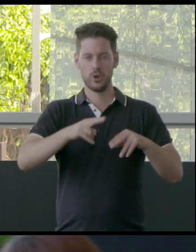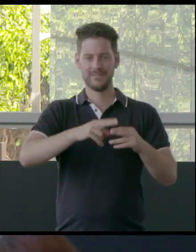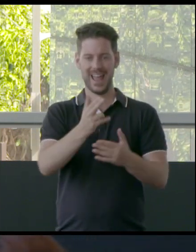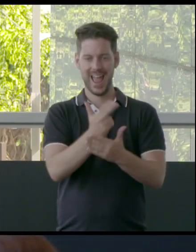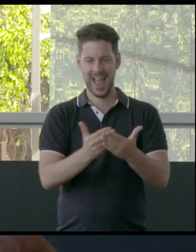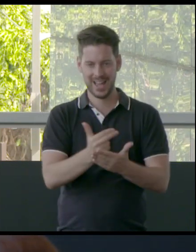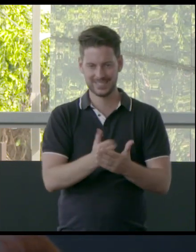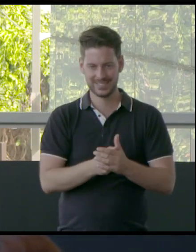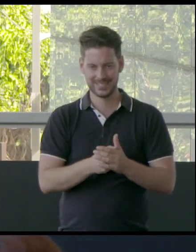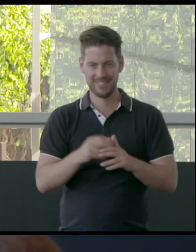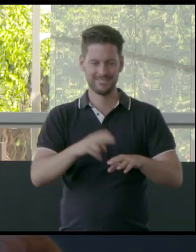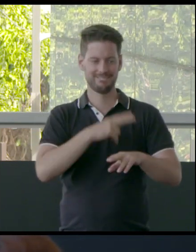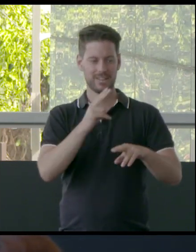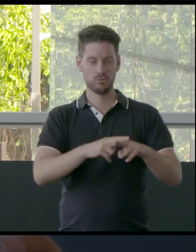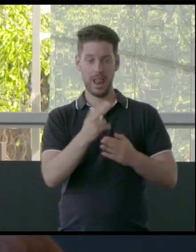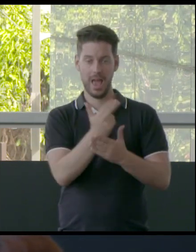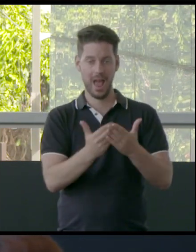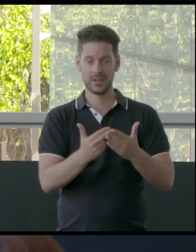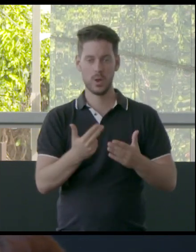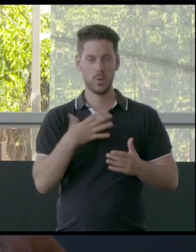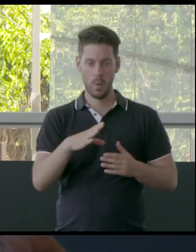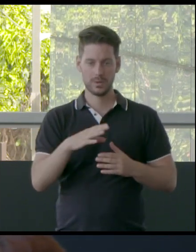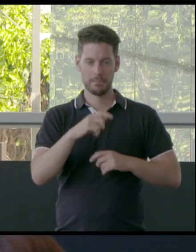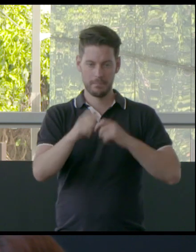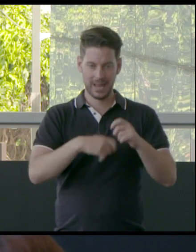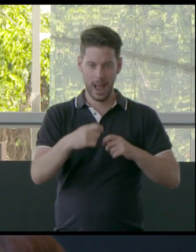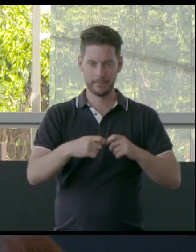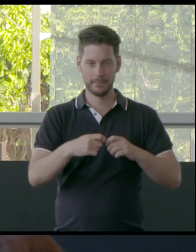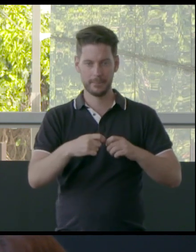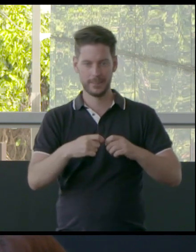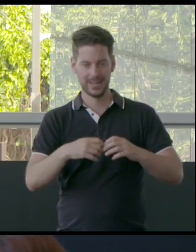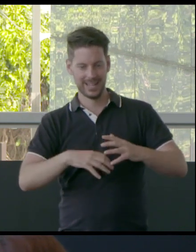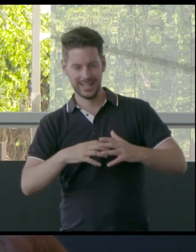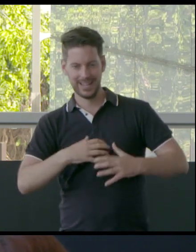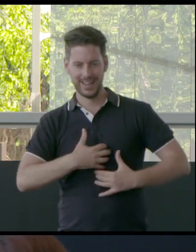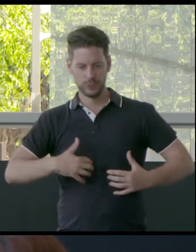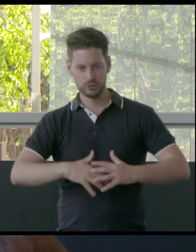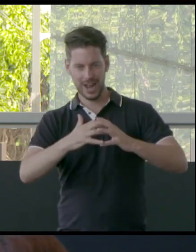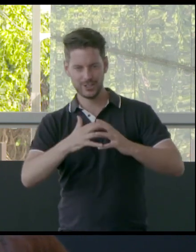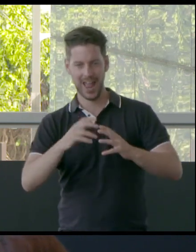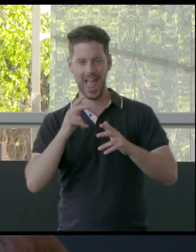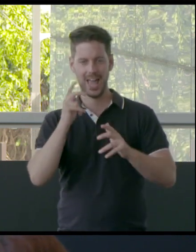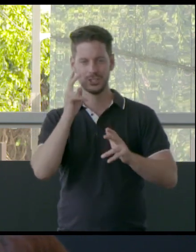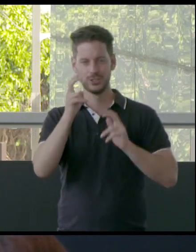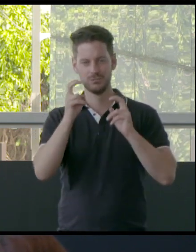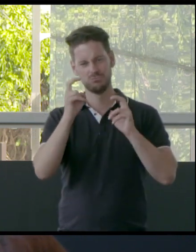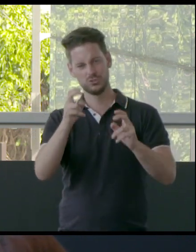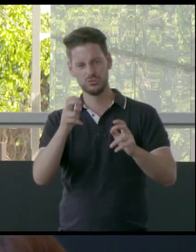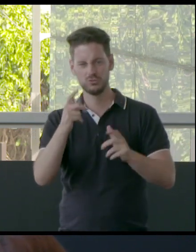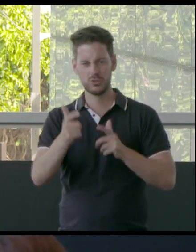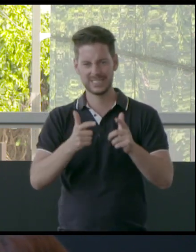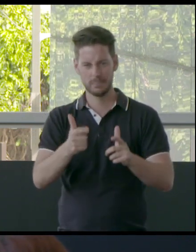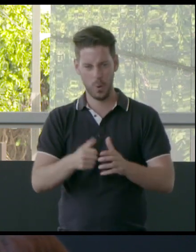the former Federal Arts Department, into one for infrastructure and transport. I mean, it does kind of suggest a way of thinking